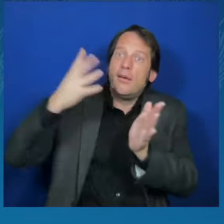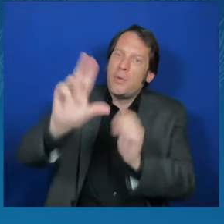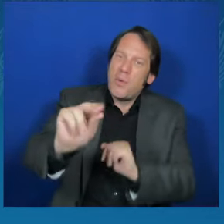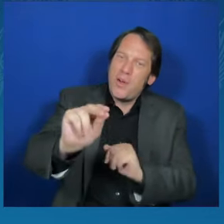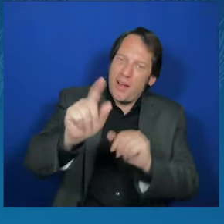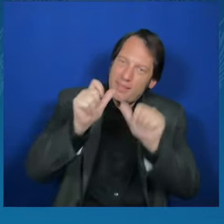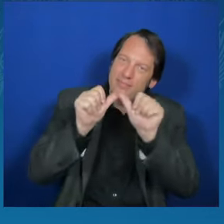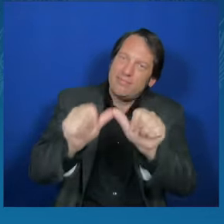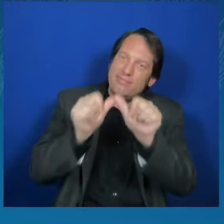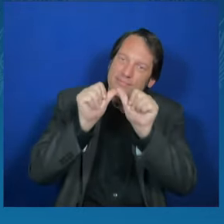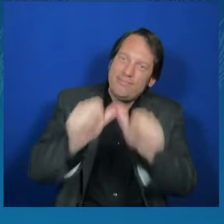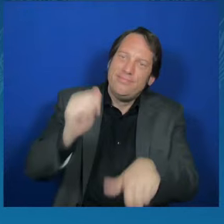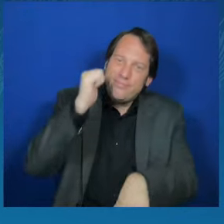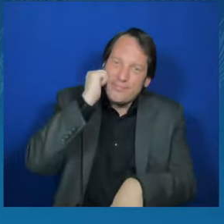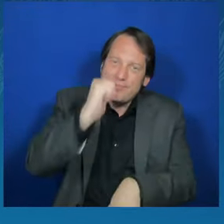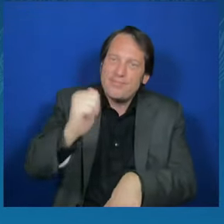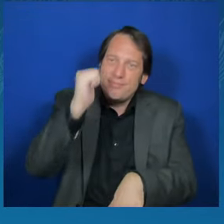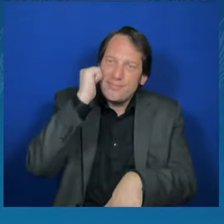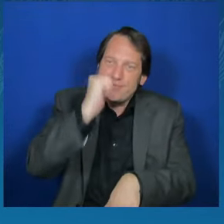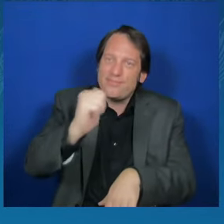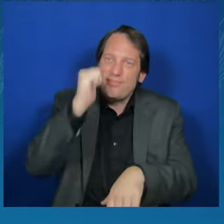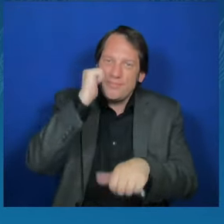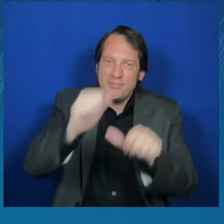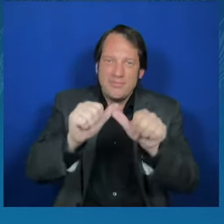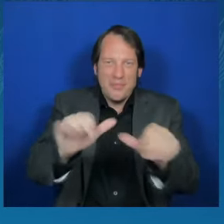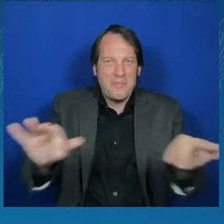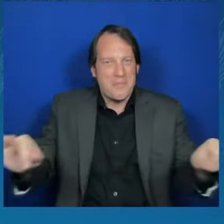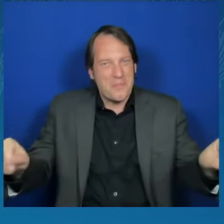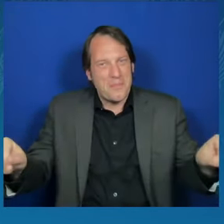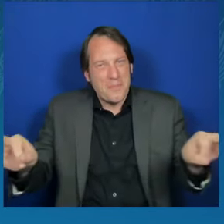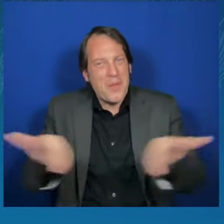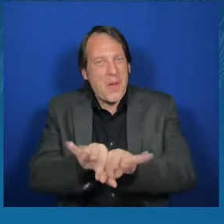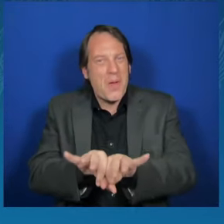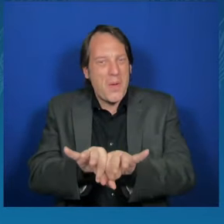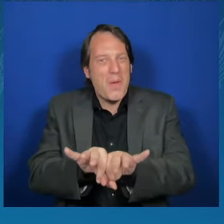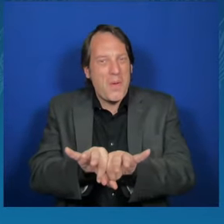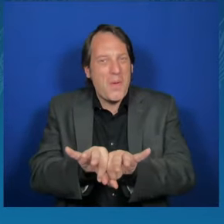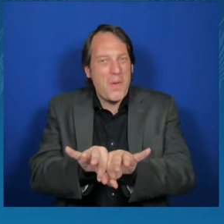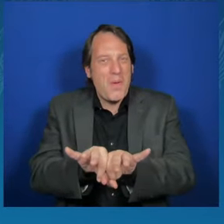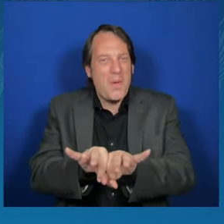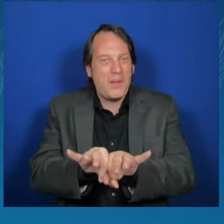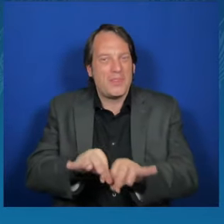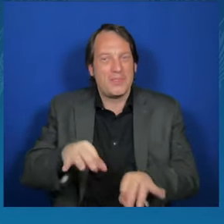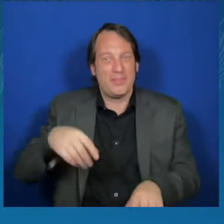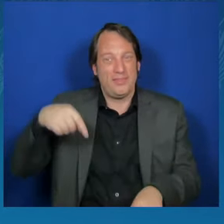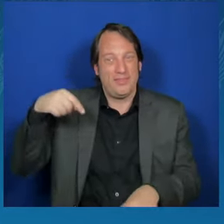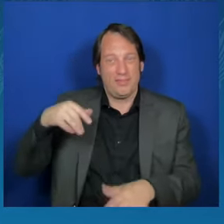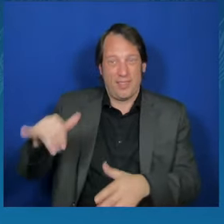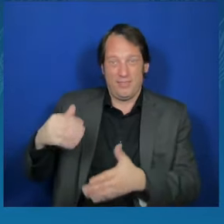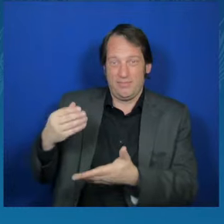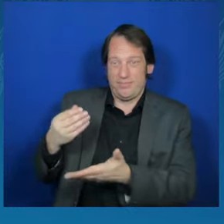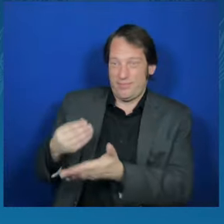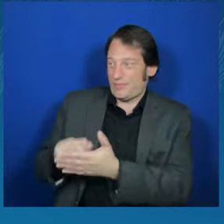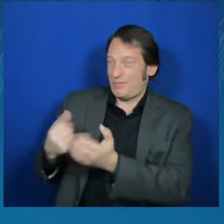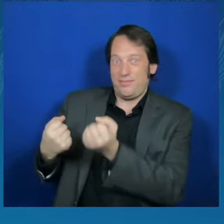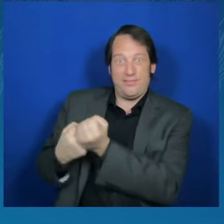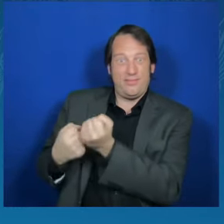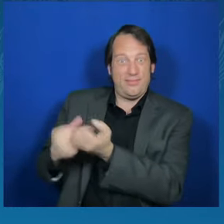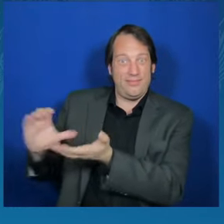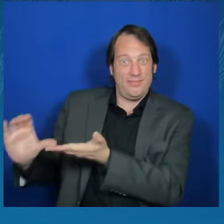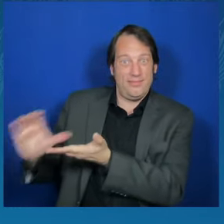it would definitely, this package is a definitely way forward. And that is a fact.